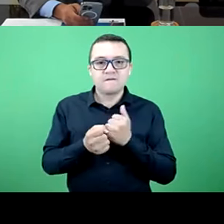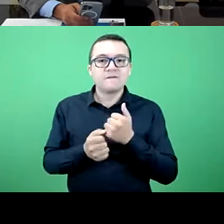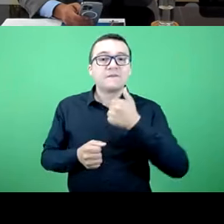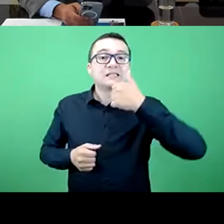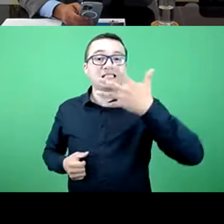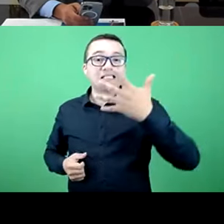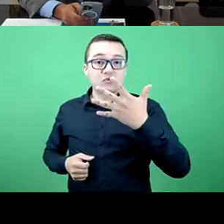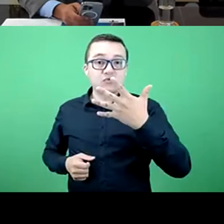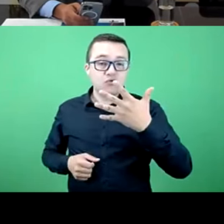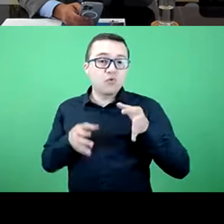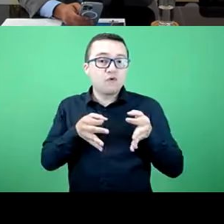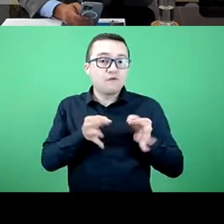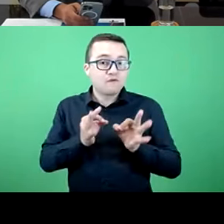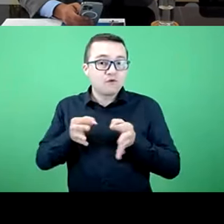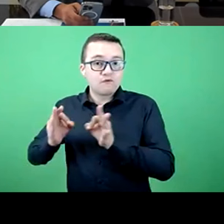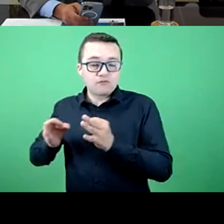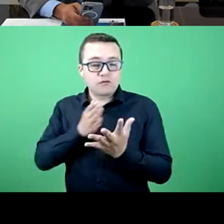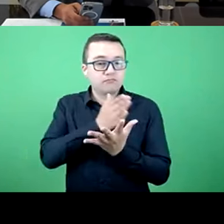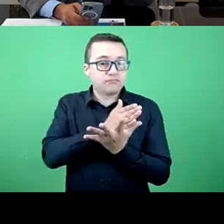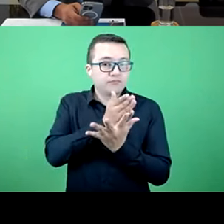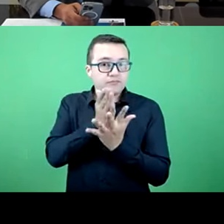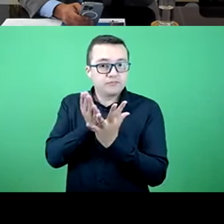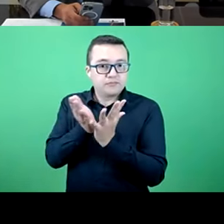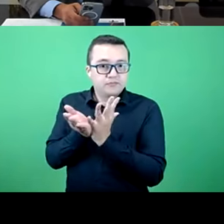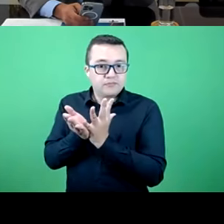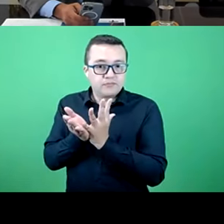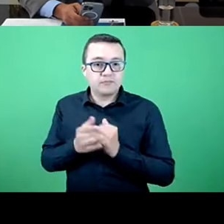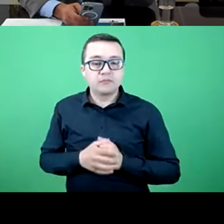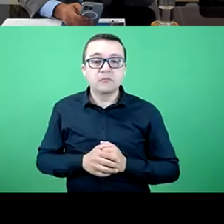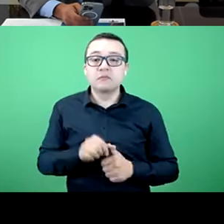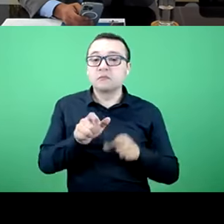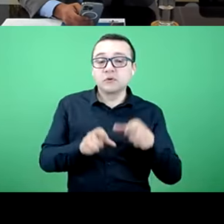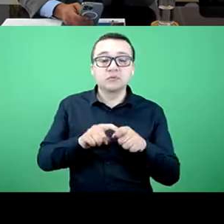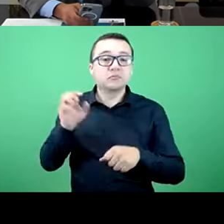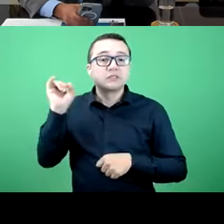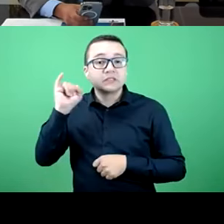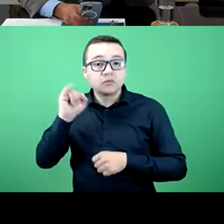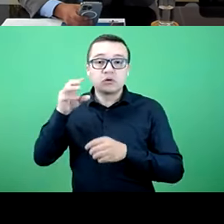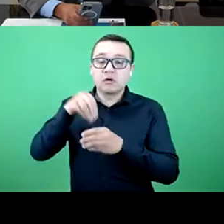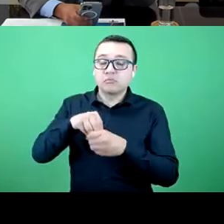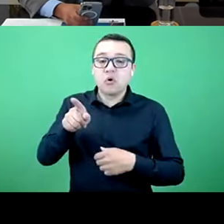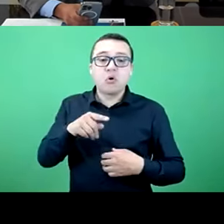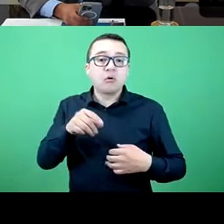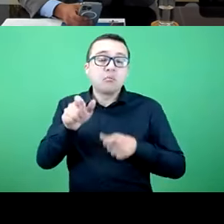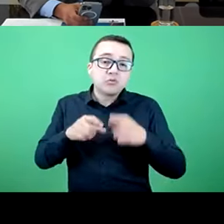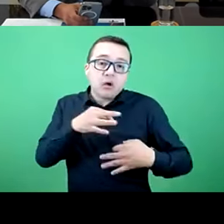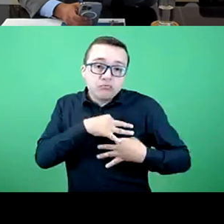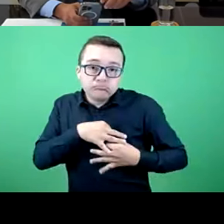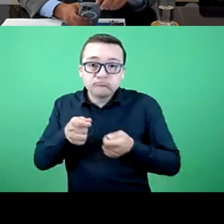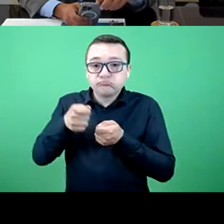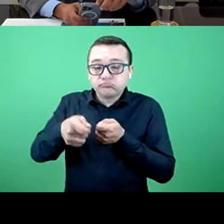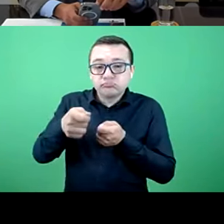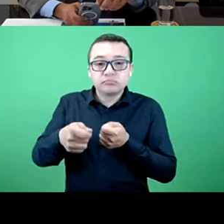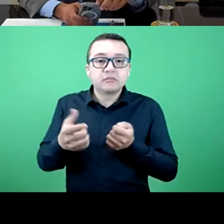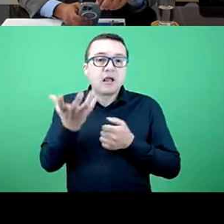health modalities. We have five types of medical hospital providers. We have film